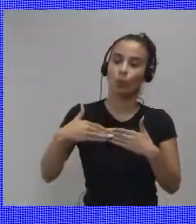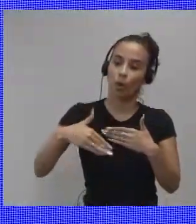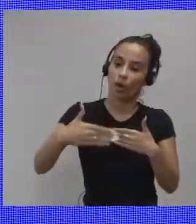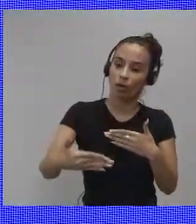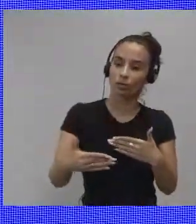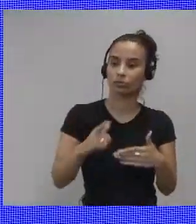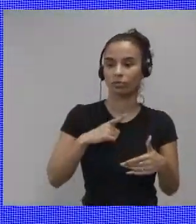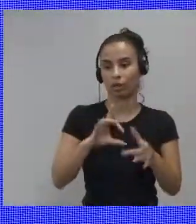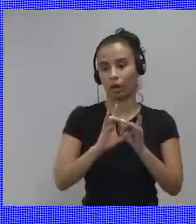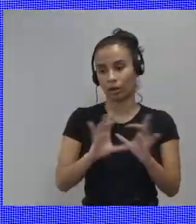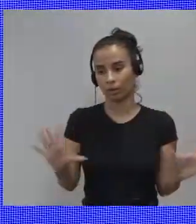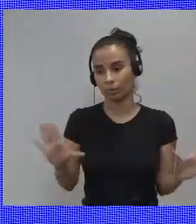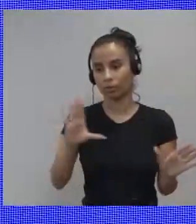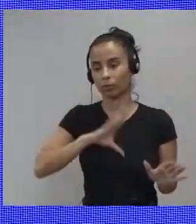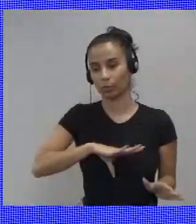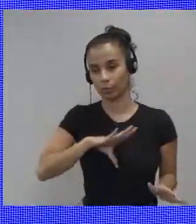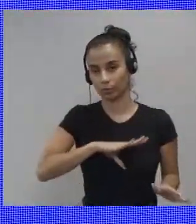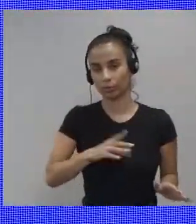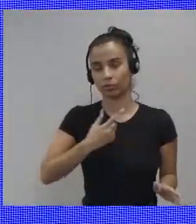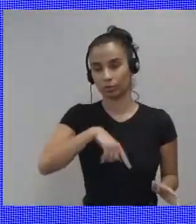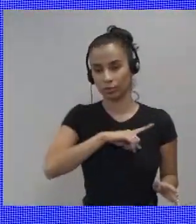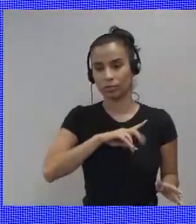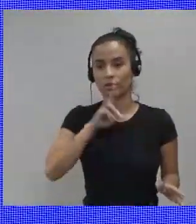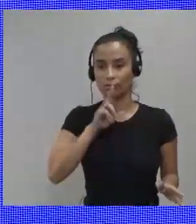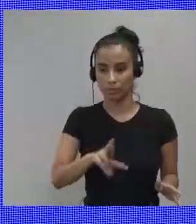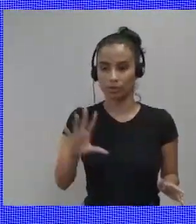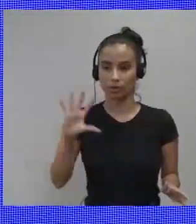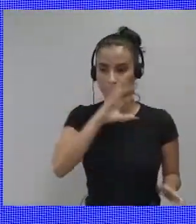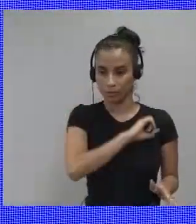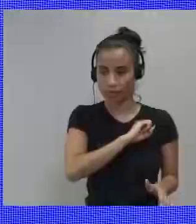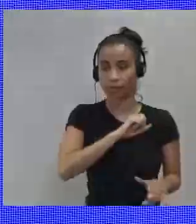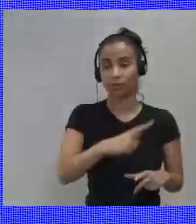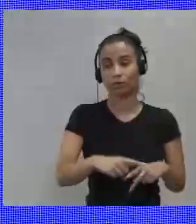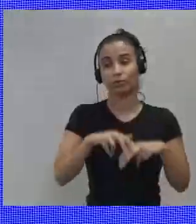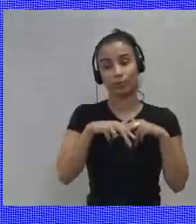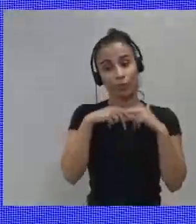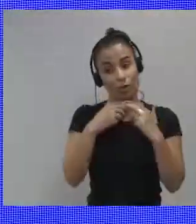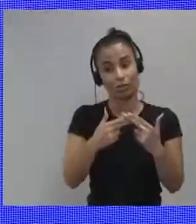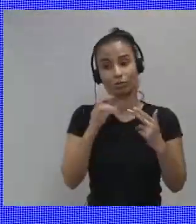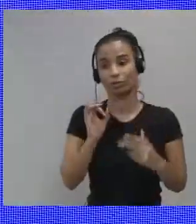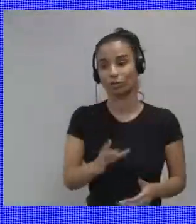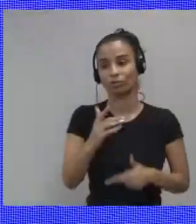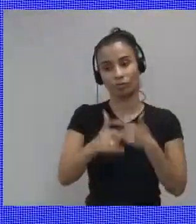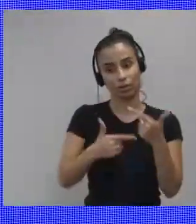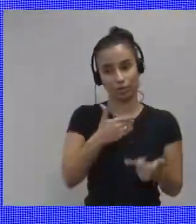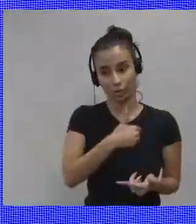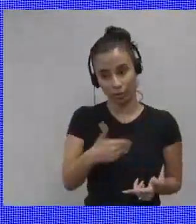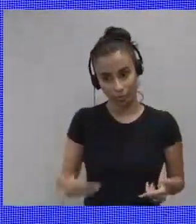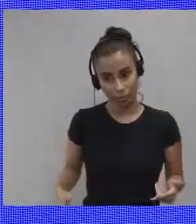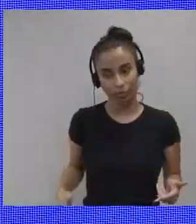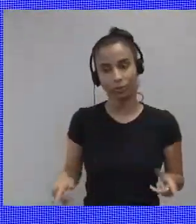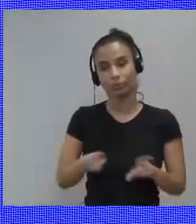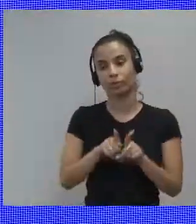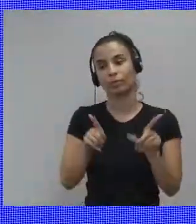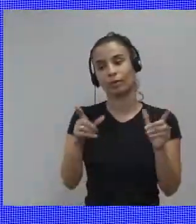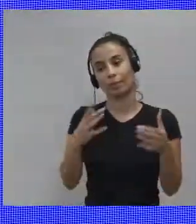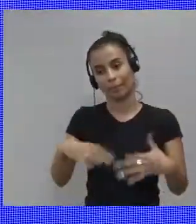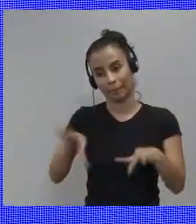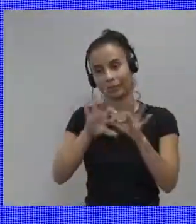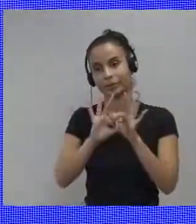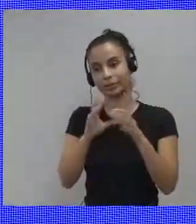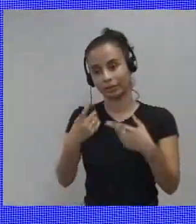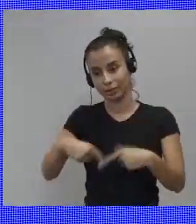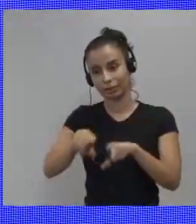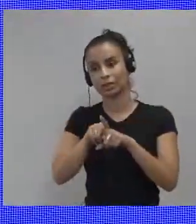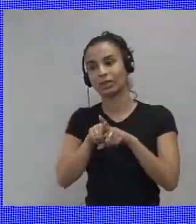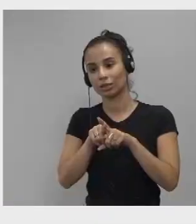um because the platform is only open to public servants and government partners the second action and this is